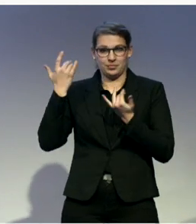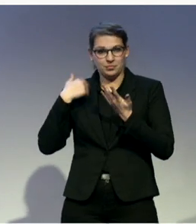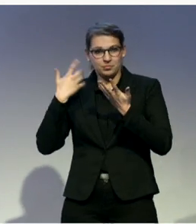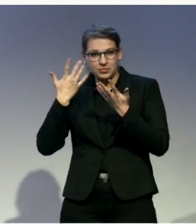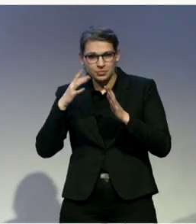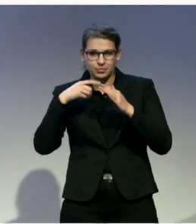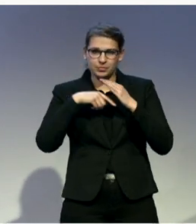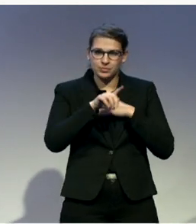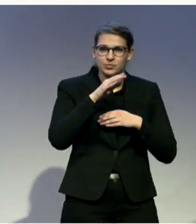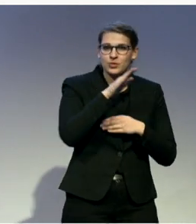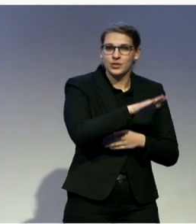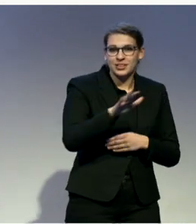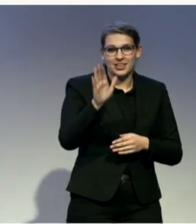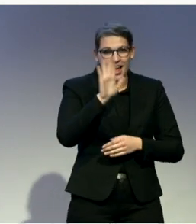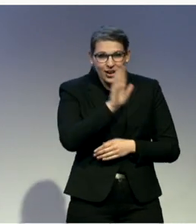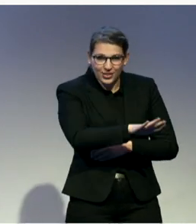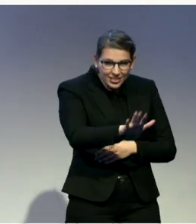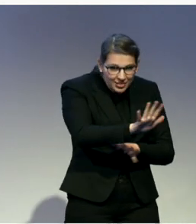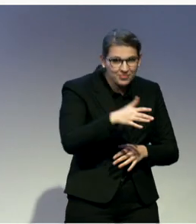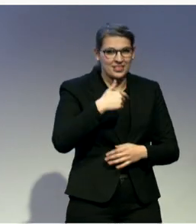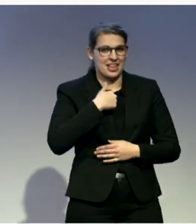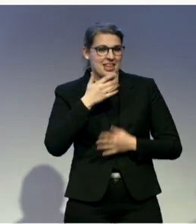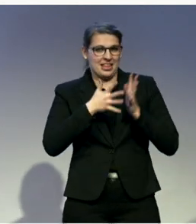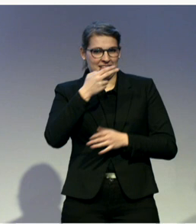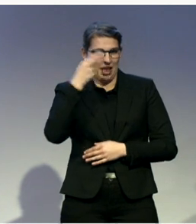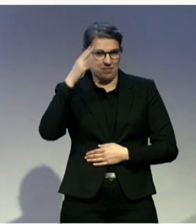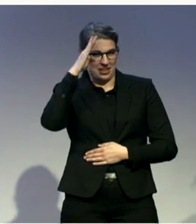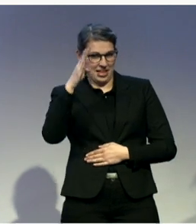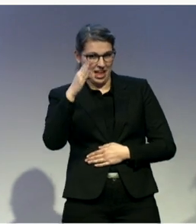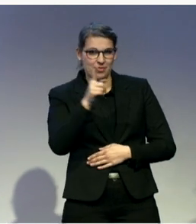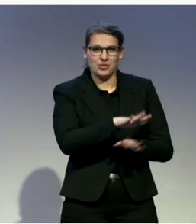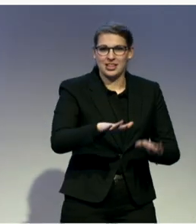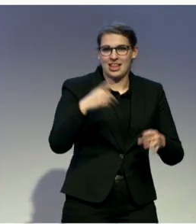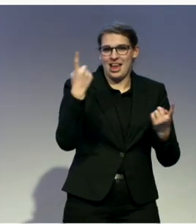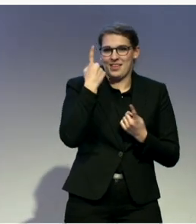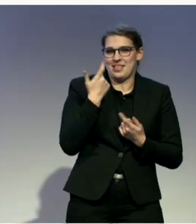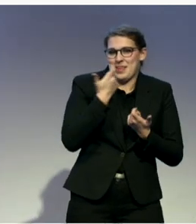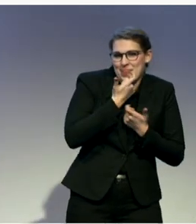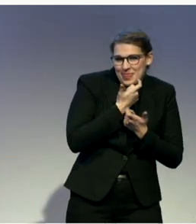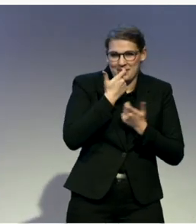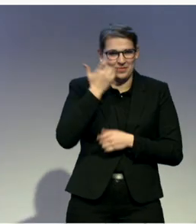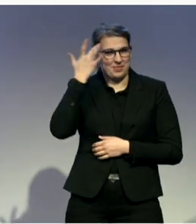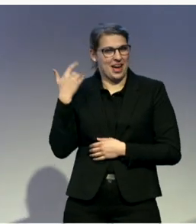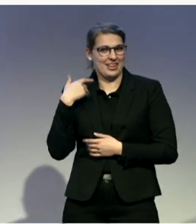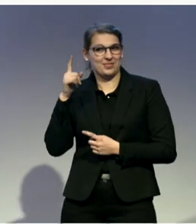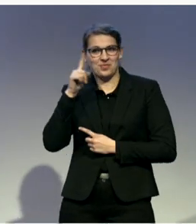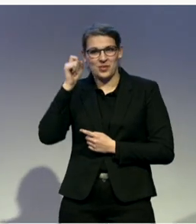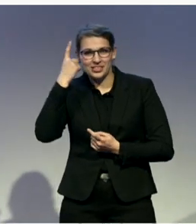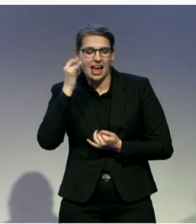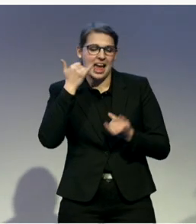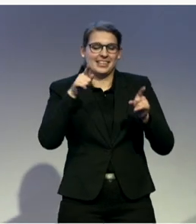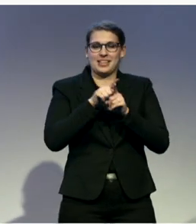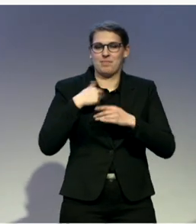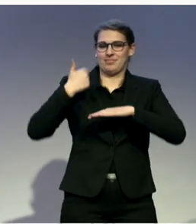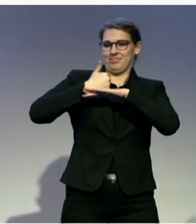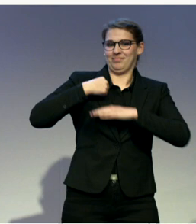the context. You are a commander. But that's the beauty of it. Either you or your colleagues,